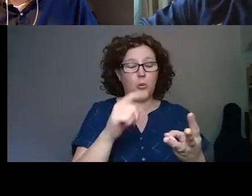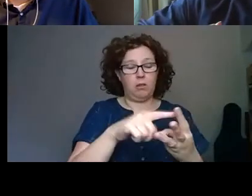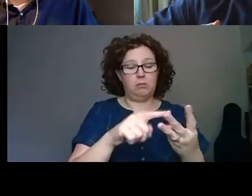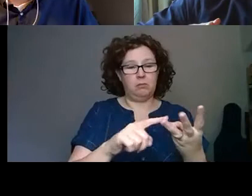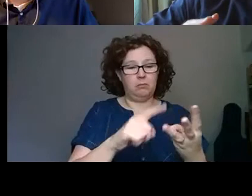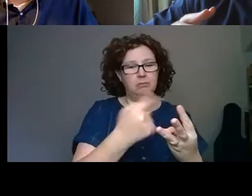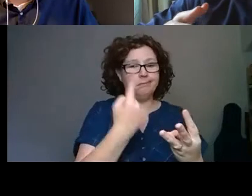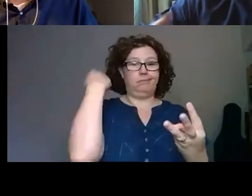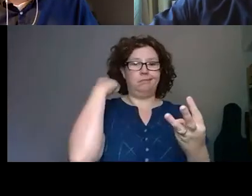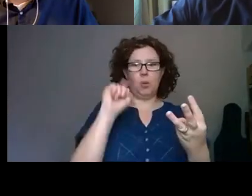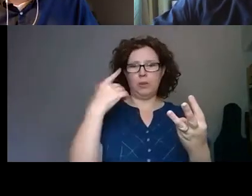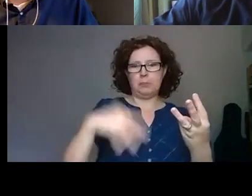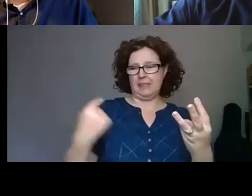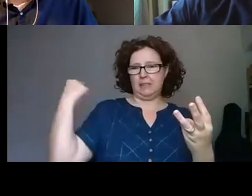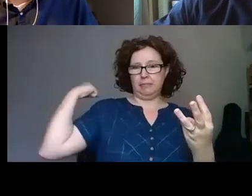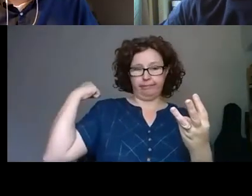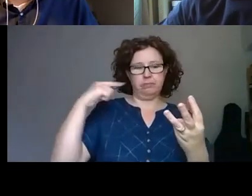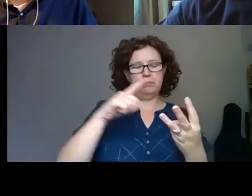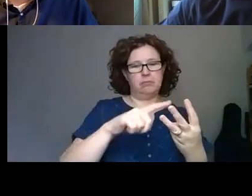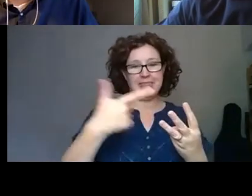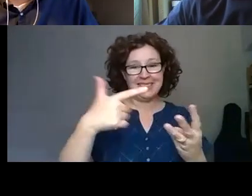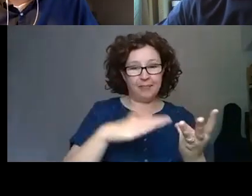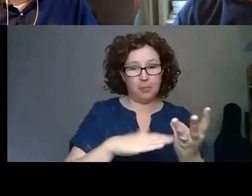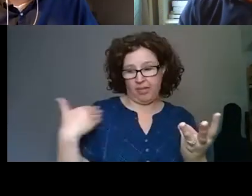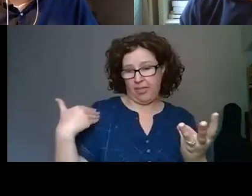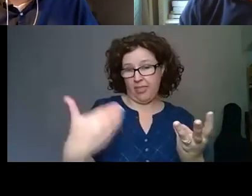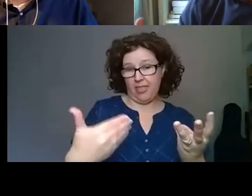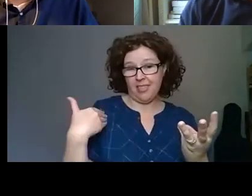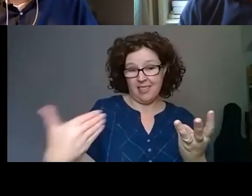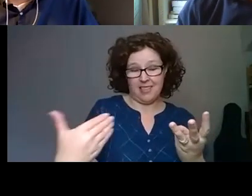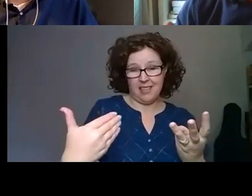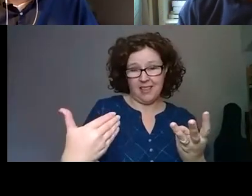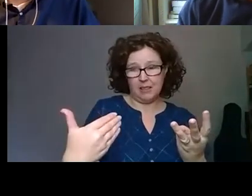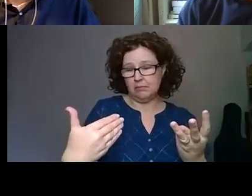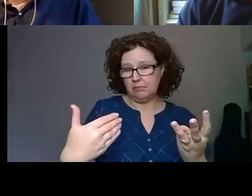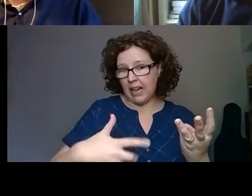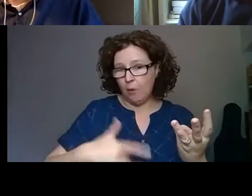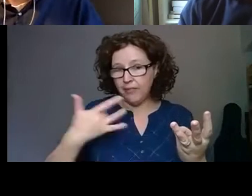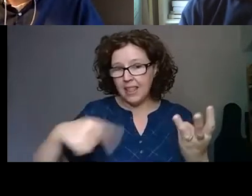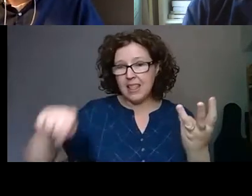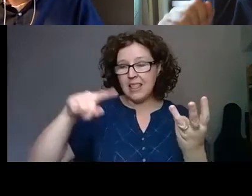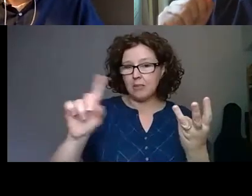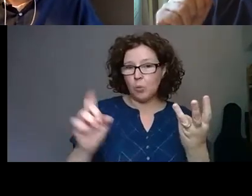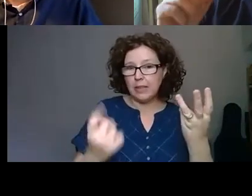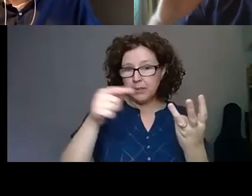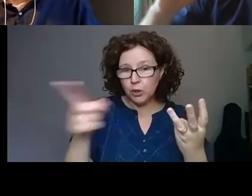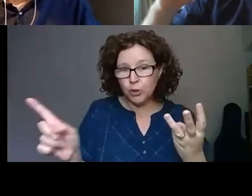reflect on what this last seven months, nine months has been like for many of us in different parts of the world.